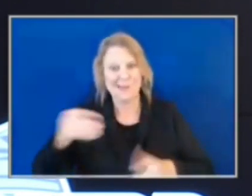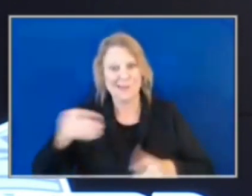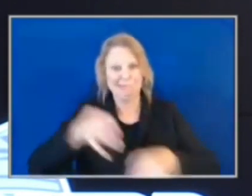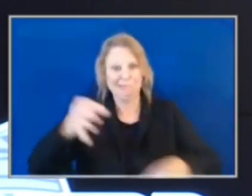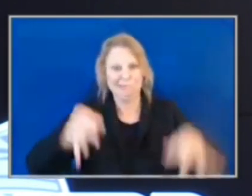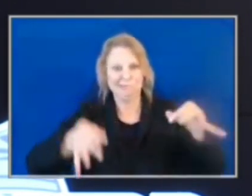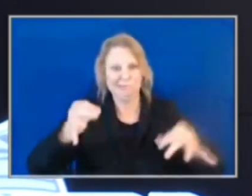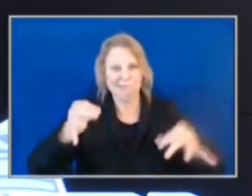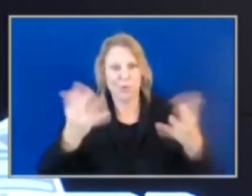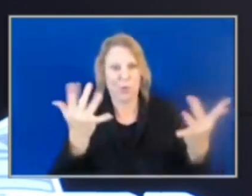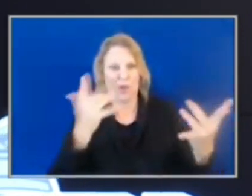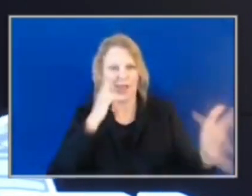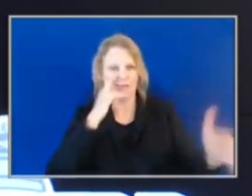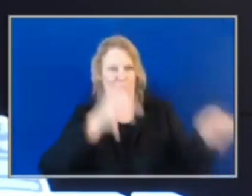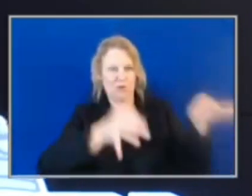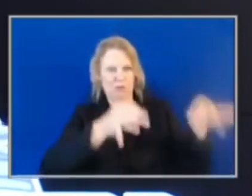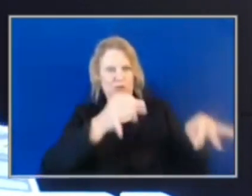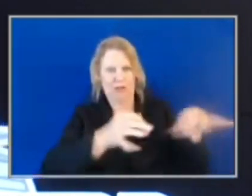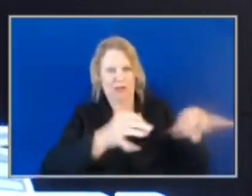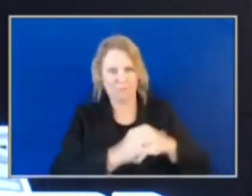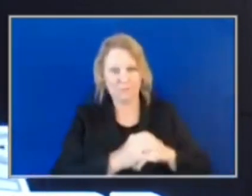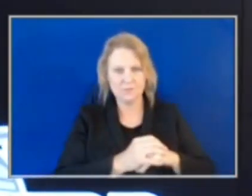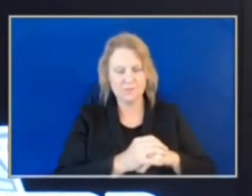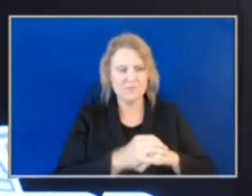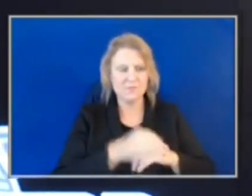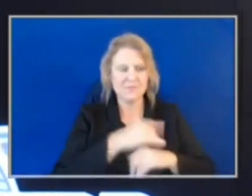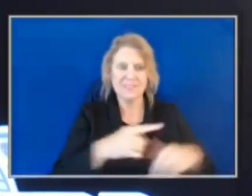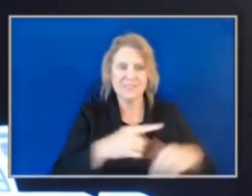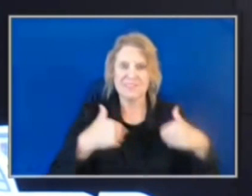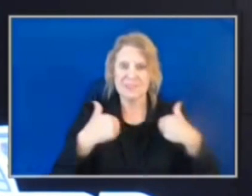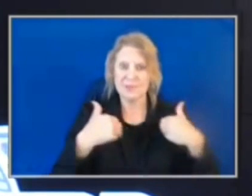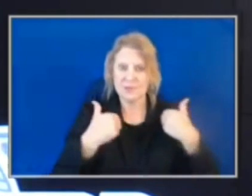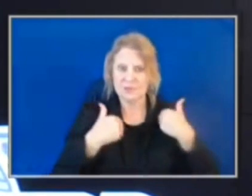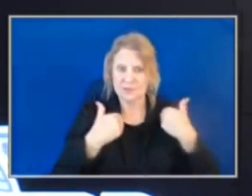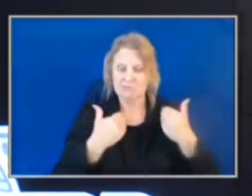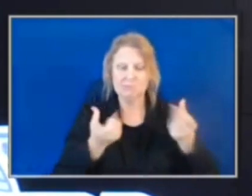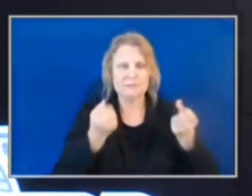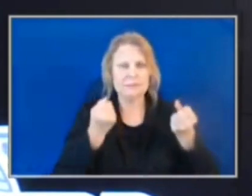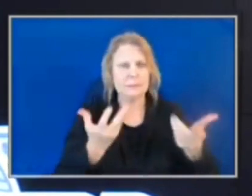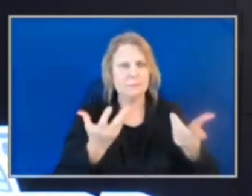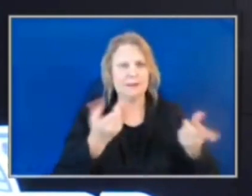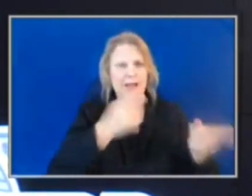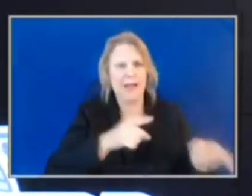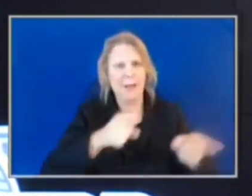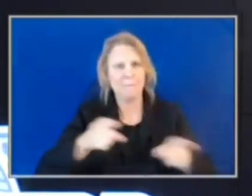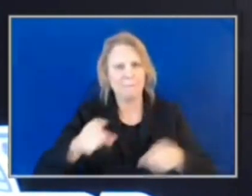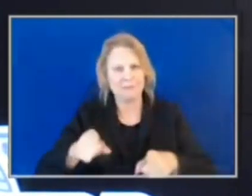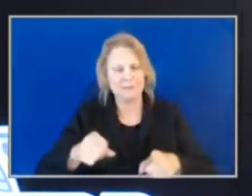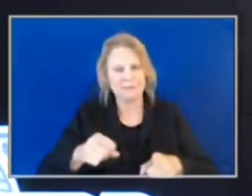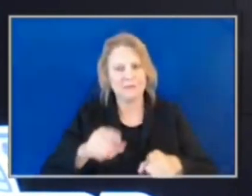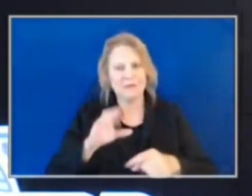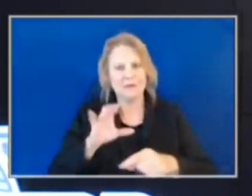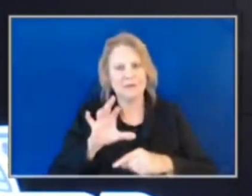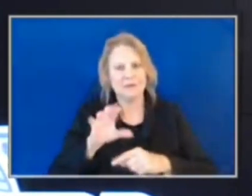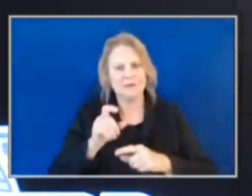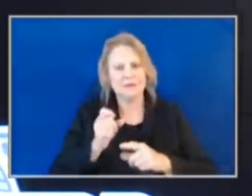Many of our juvenile offenders are committing multiple crimes before a secure custody order is granted. On many cases, have not seen